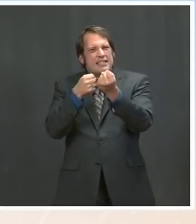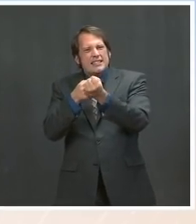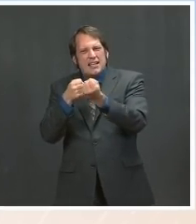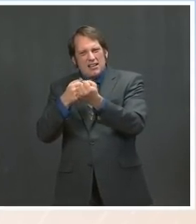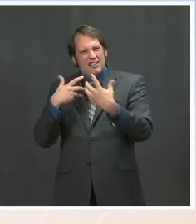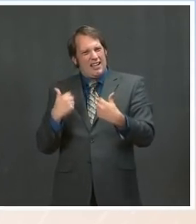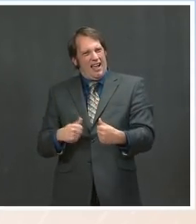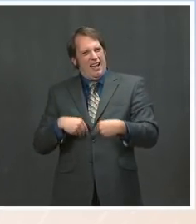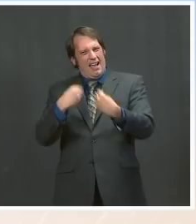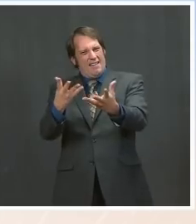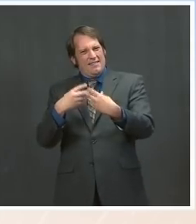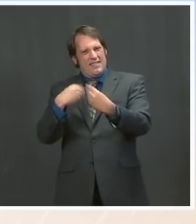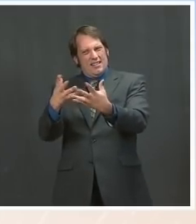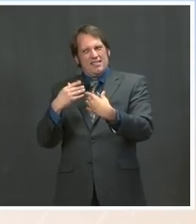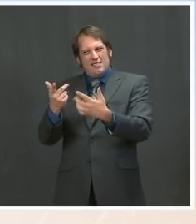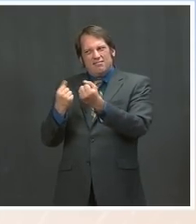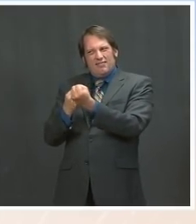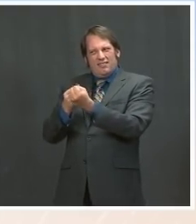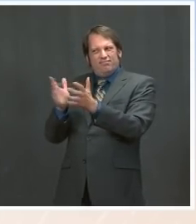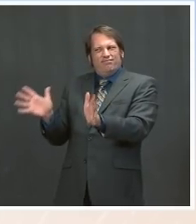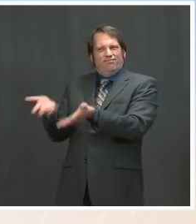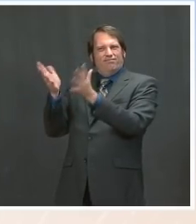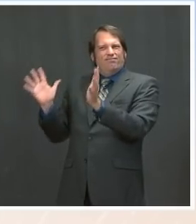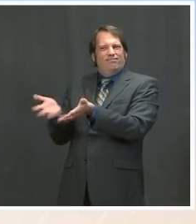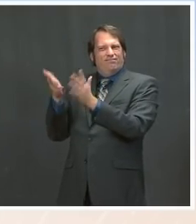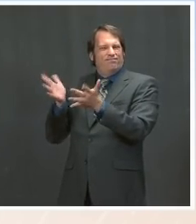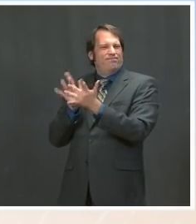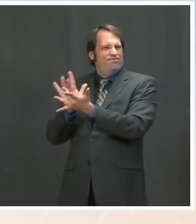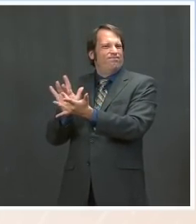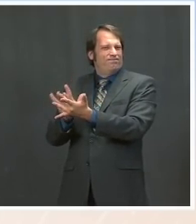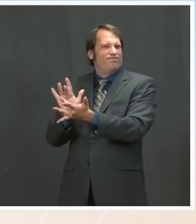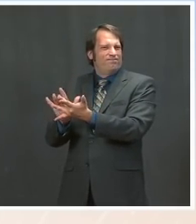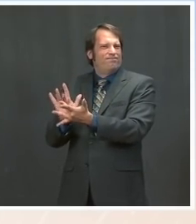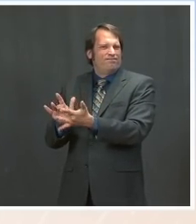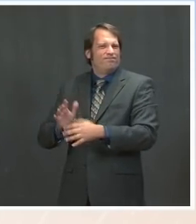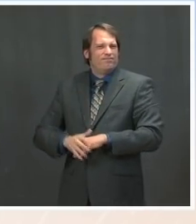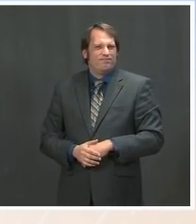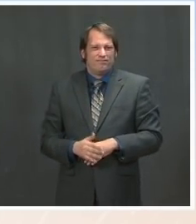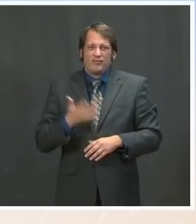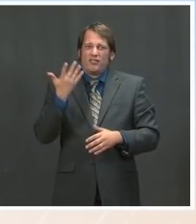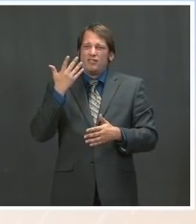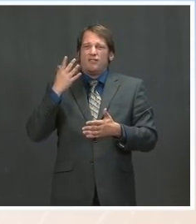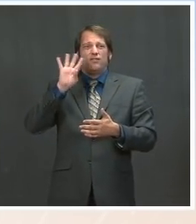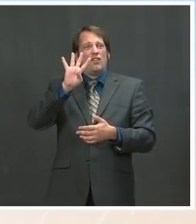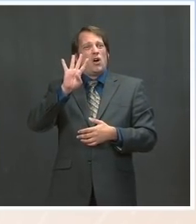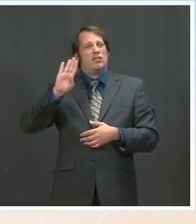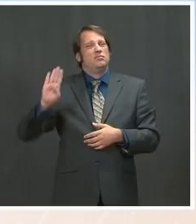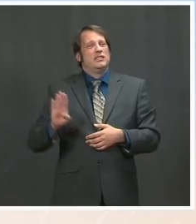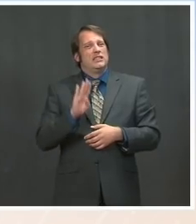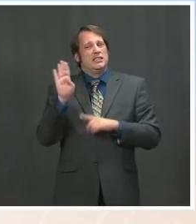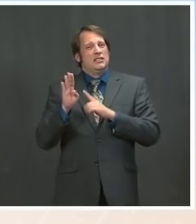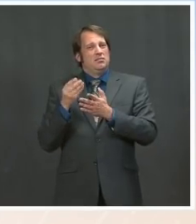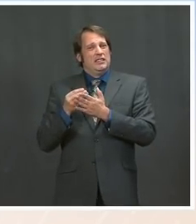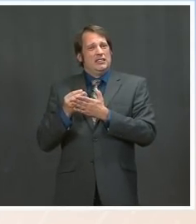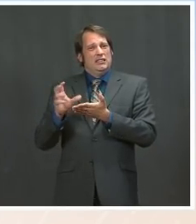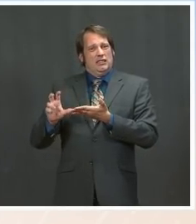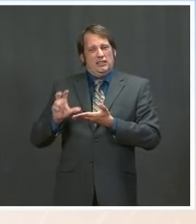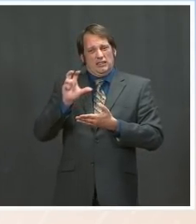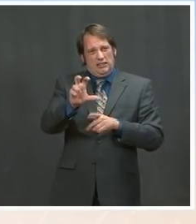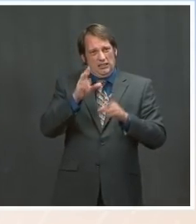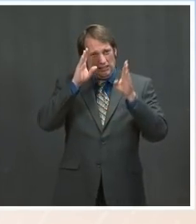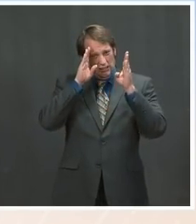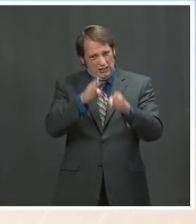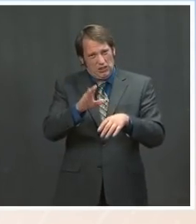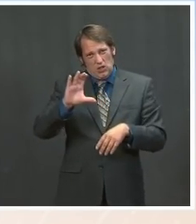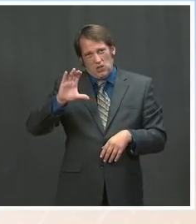that includes a number of components, whether it's $4 billion commitment committed to COVAX or discussions about how we can